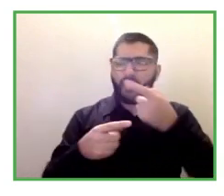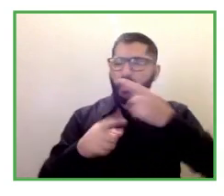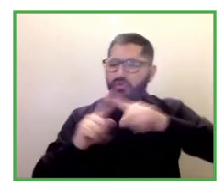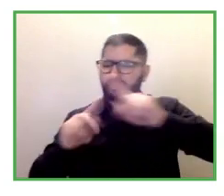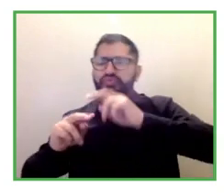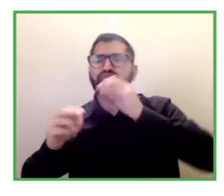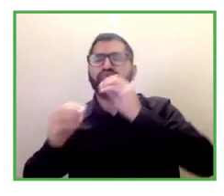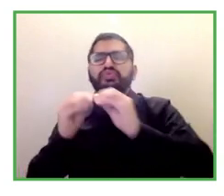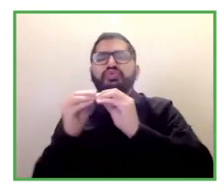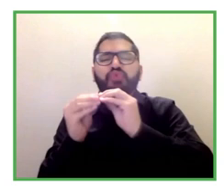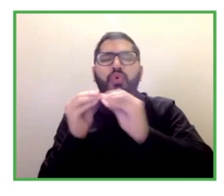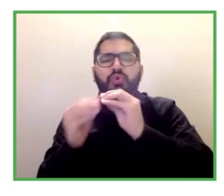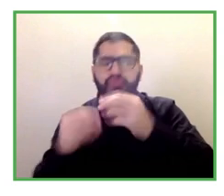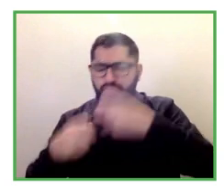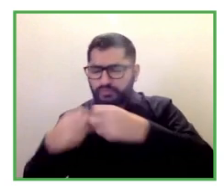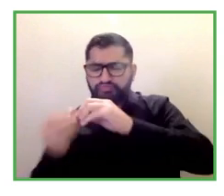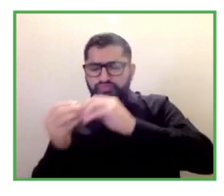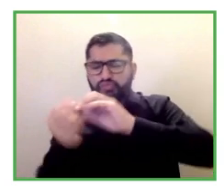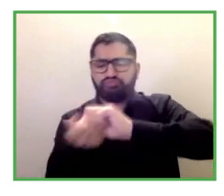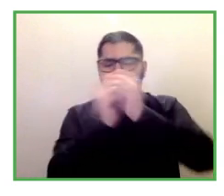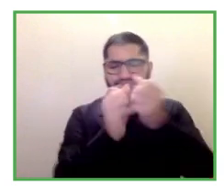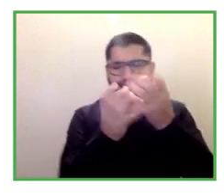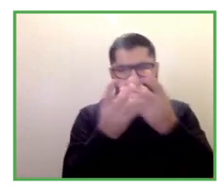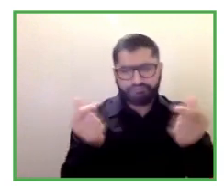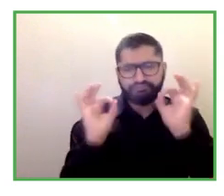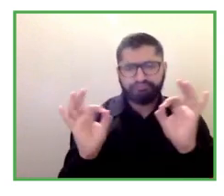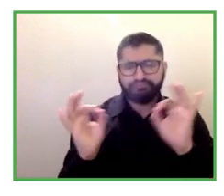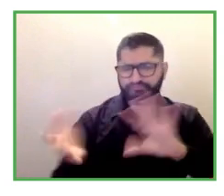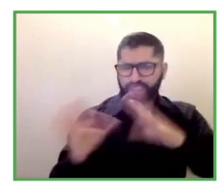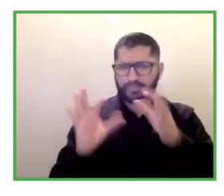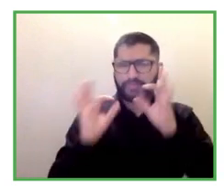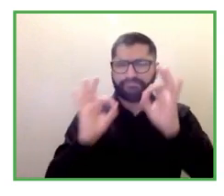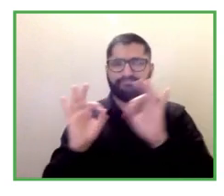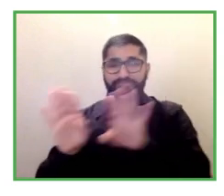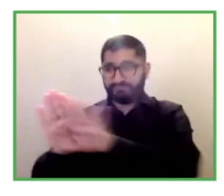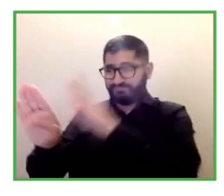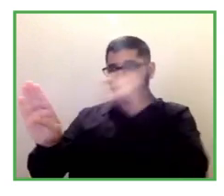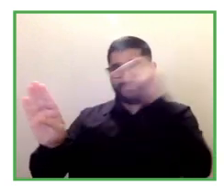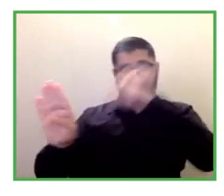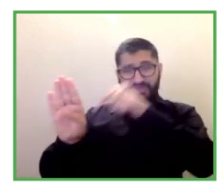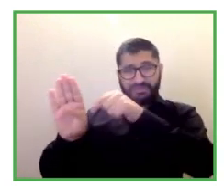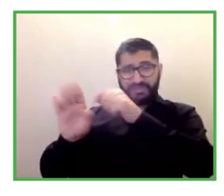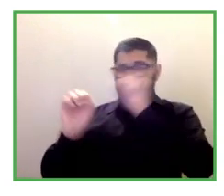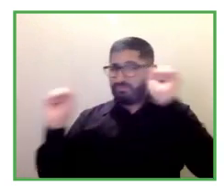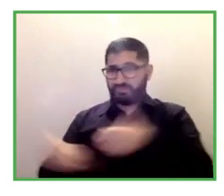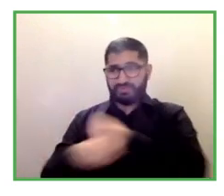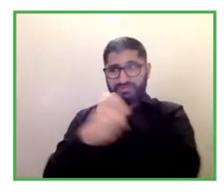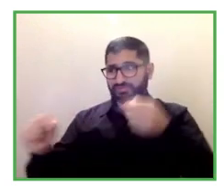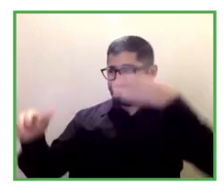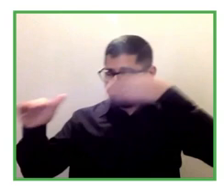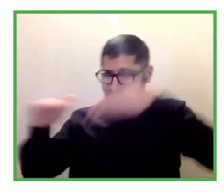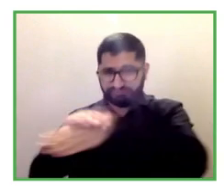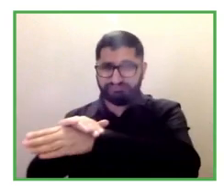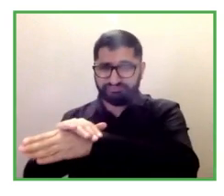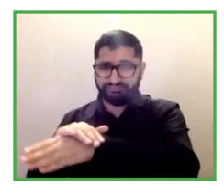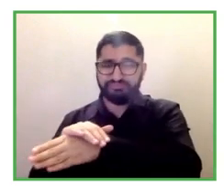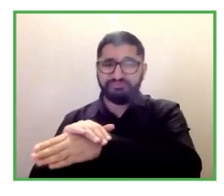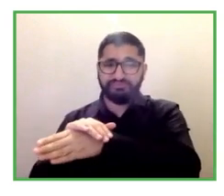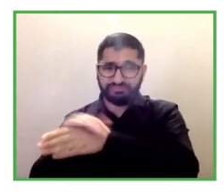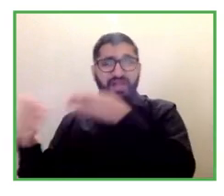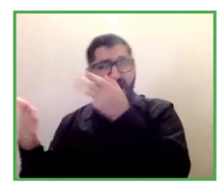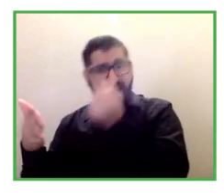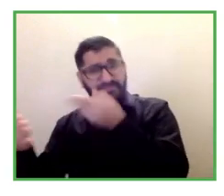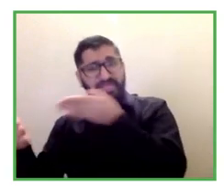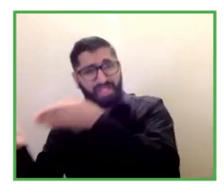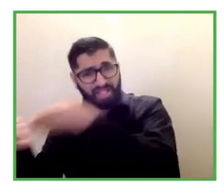that's right there's way perfect very good uh isabel please what about you tell us